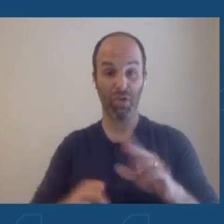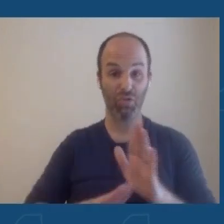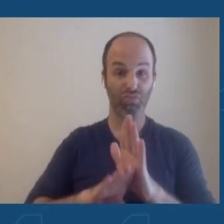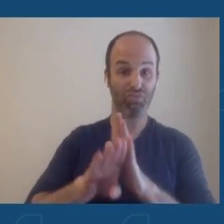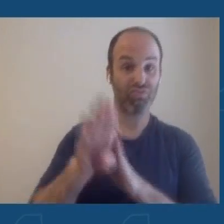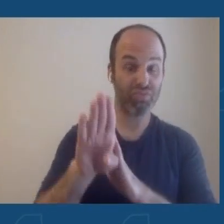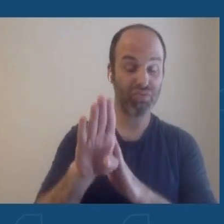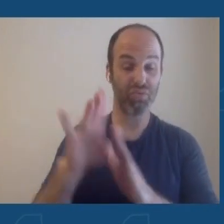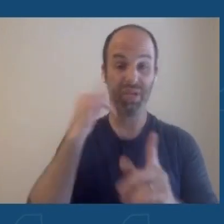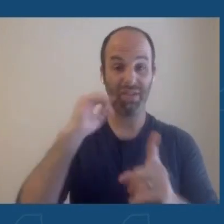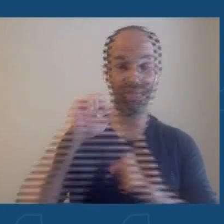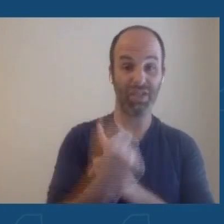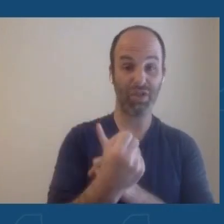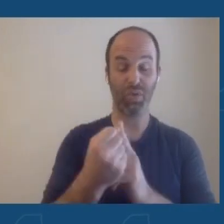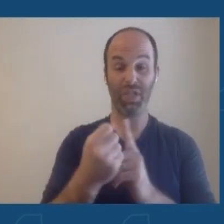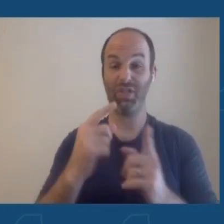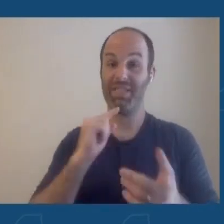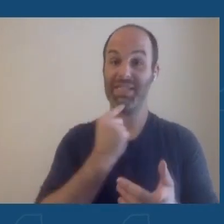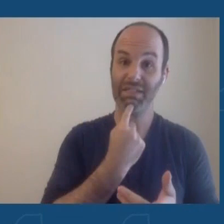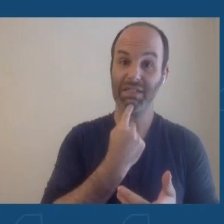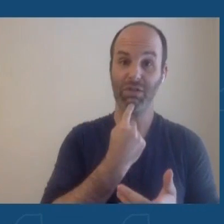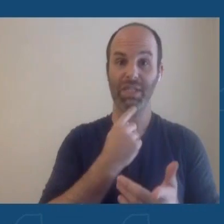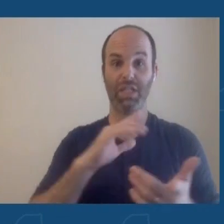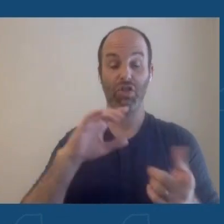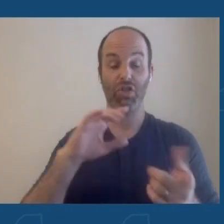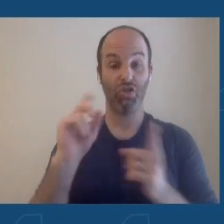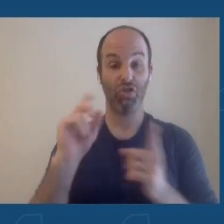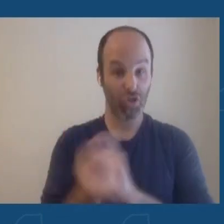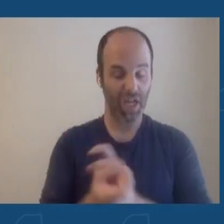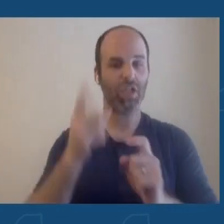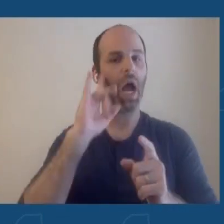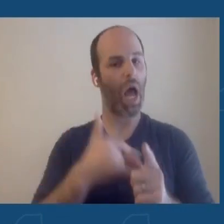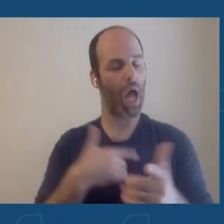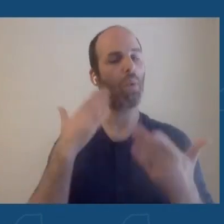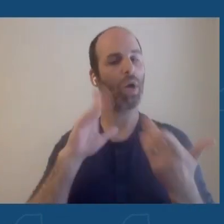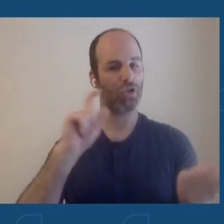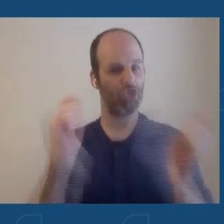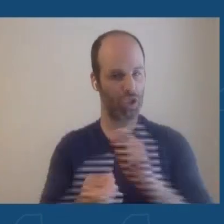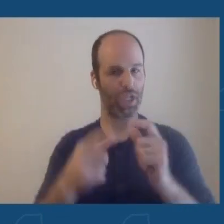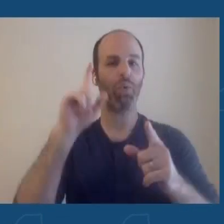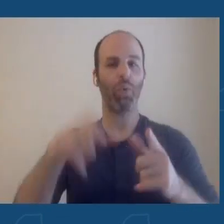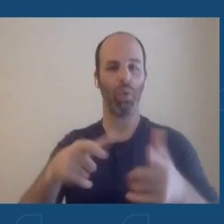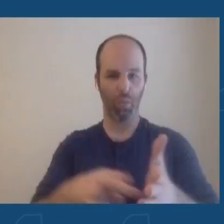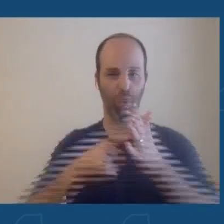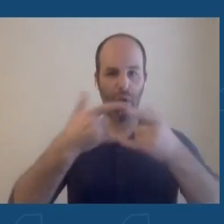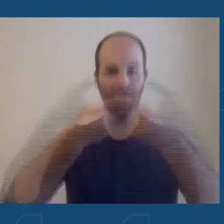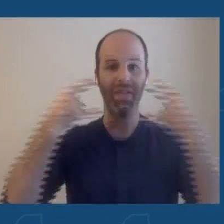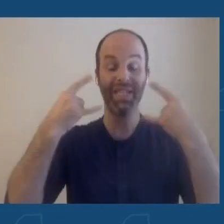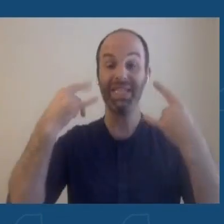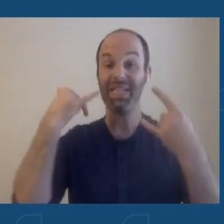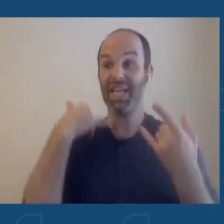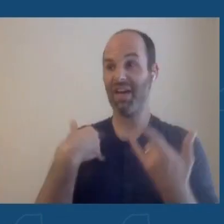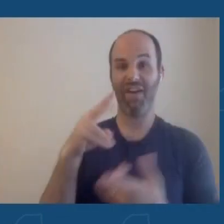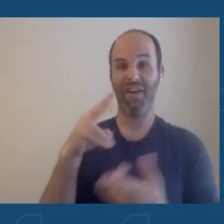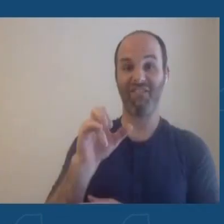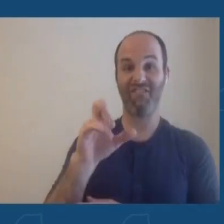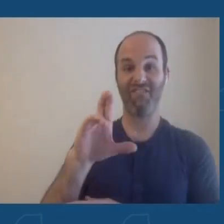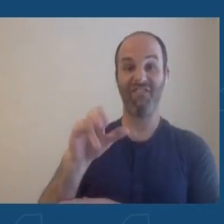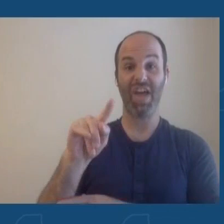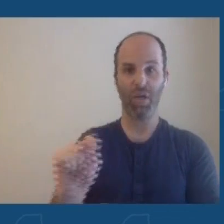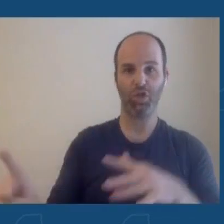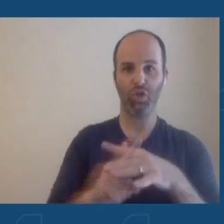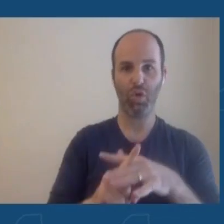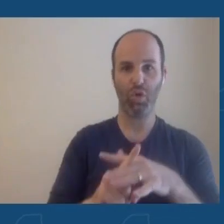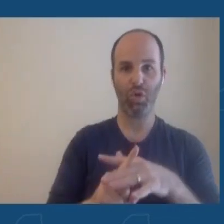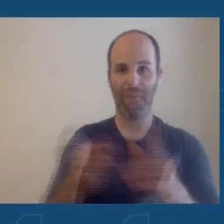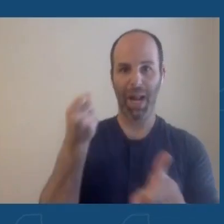change, and the severity of the illness has changed. So God forbid there isn't a variant that affects kids more severely. We've seen a lot through this crisis. I feel